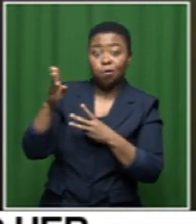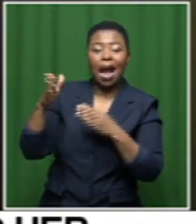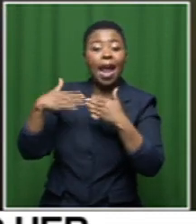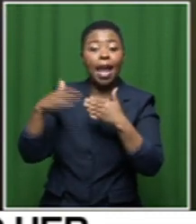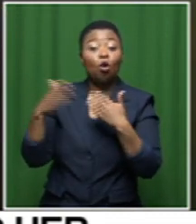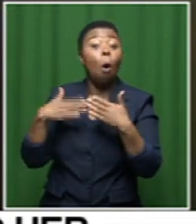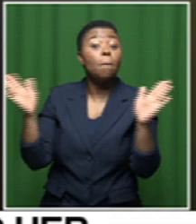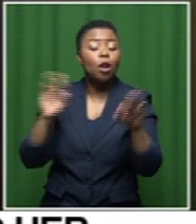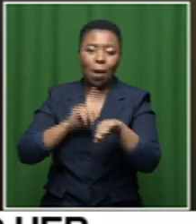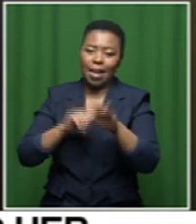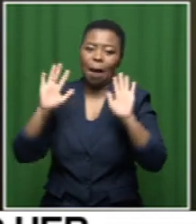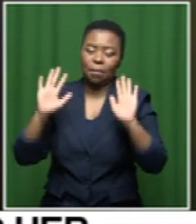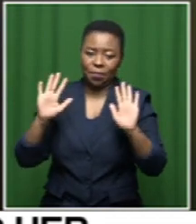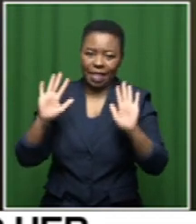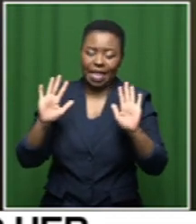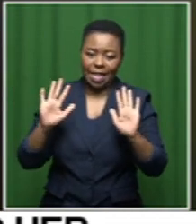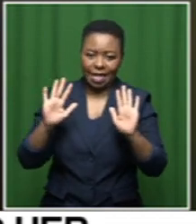open at 10 a.m you